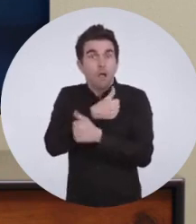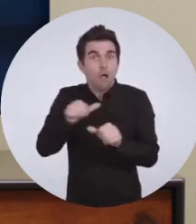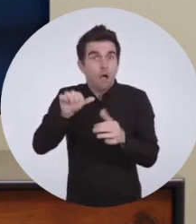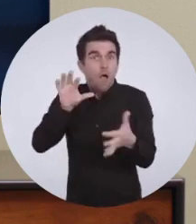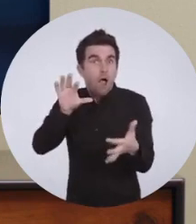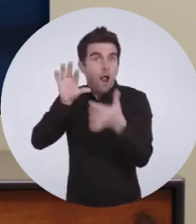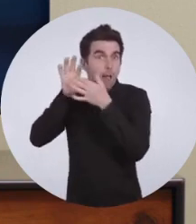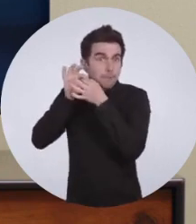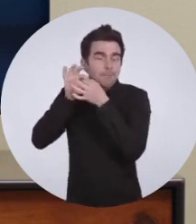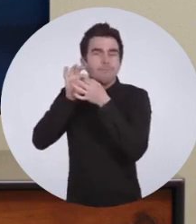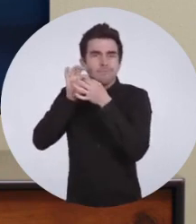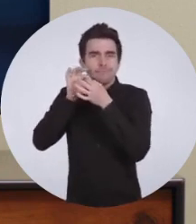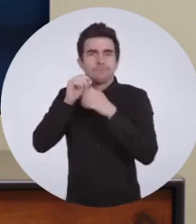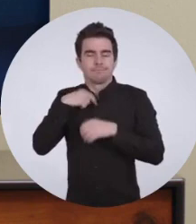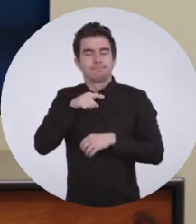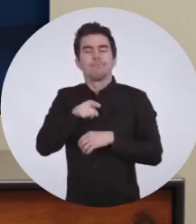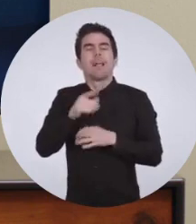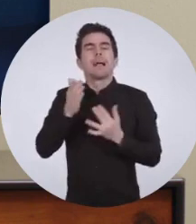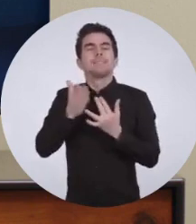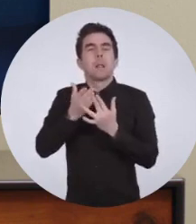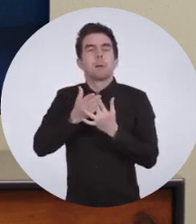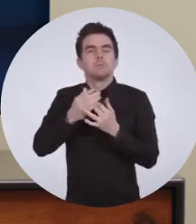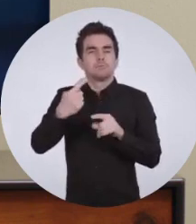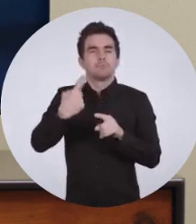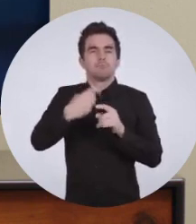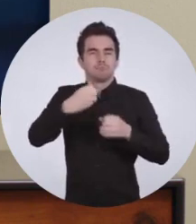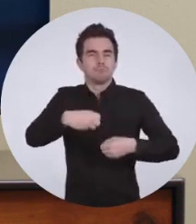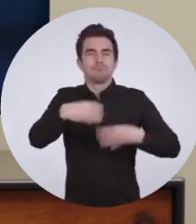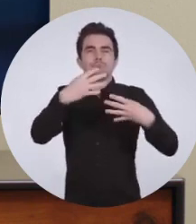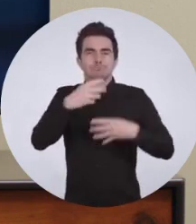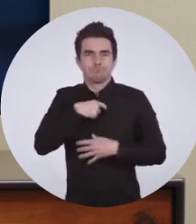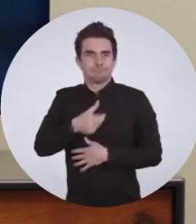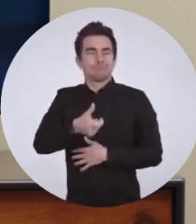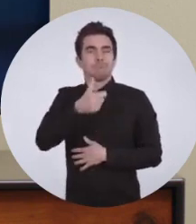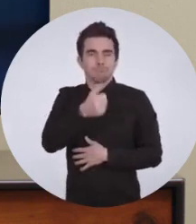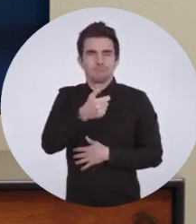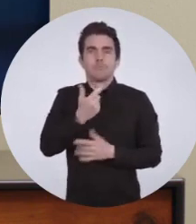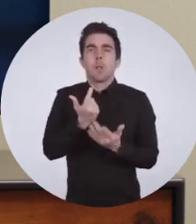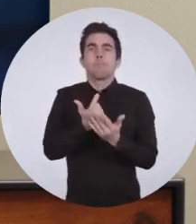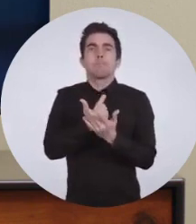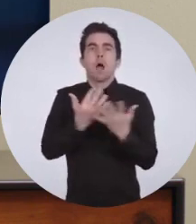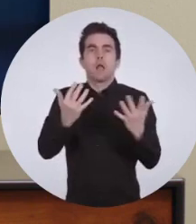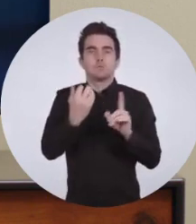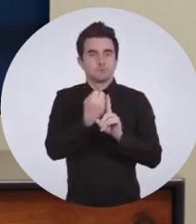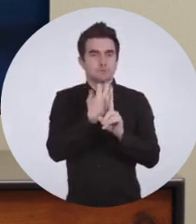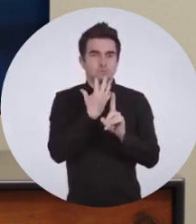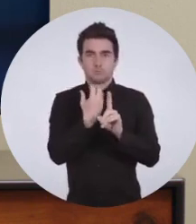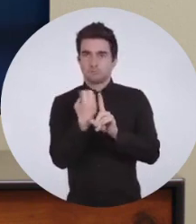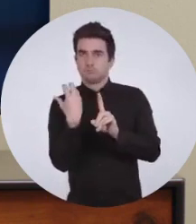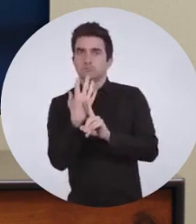Once successfully connected, bring up the accessibility shortcuts. Click on Multi-Output Audio.